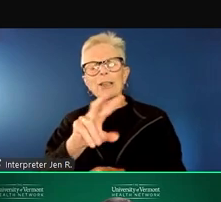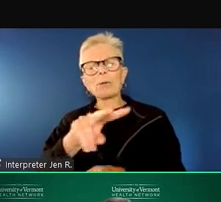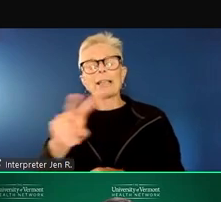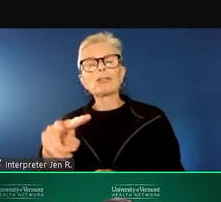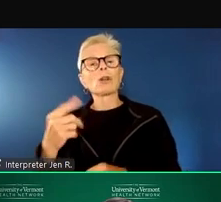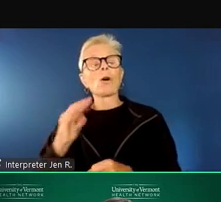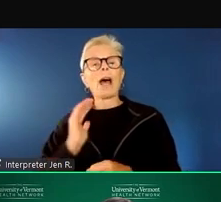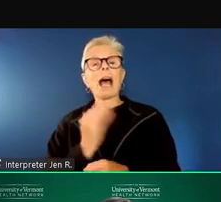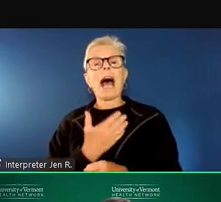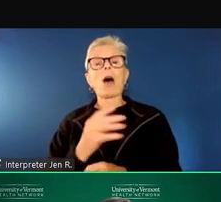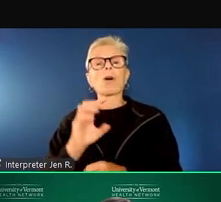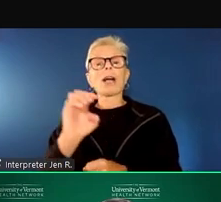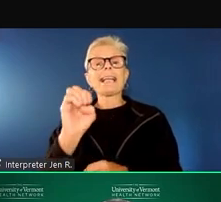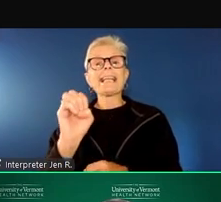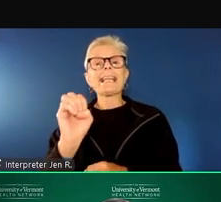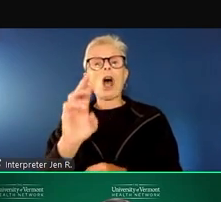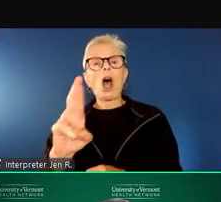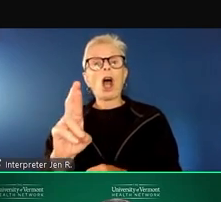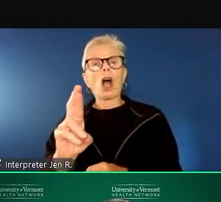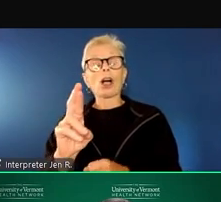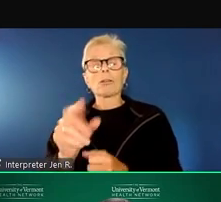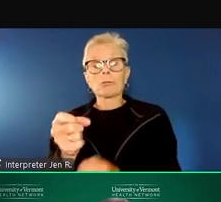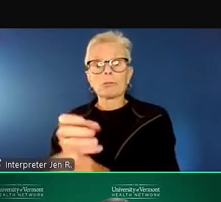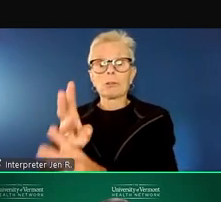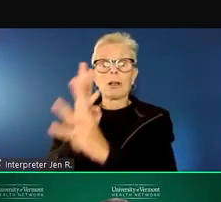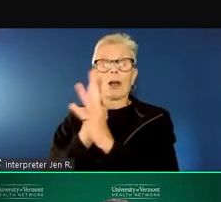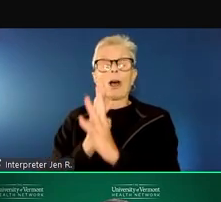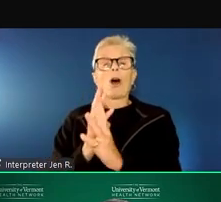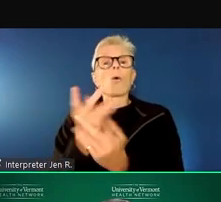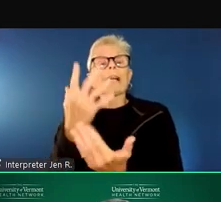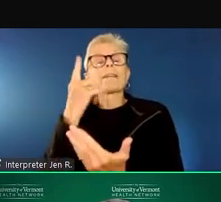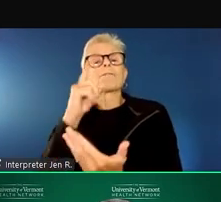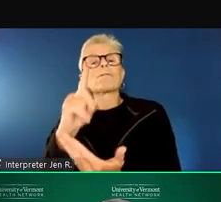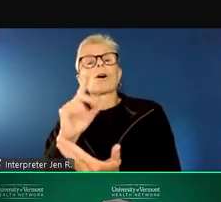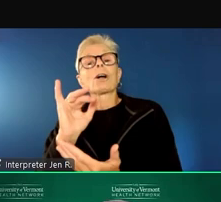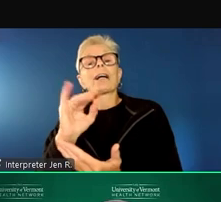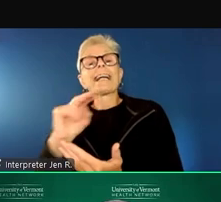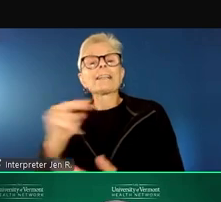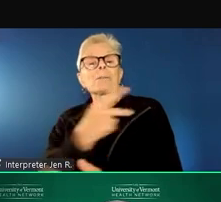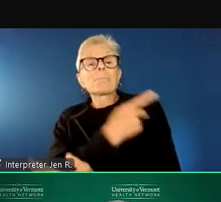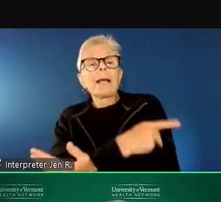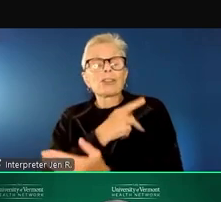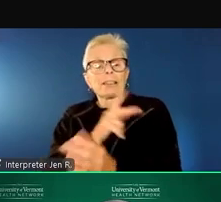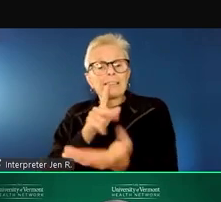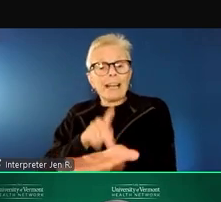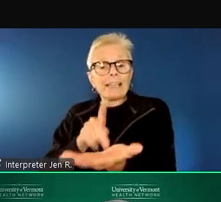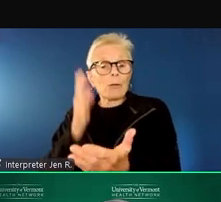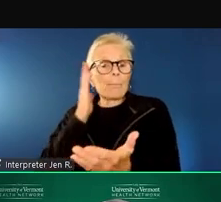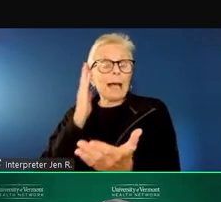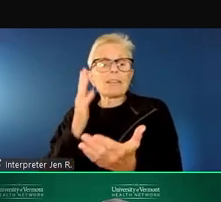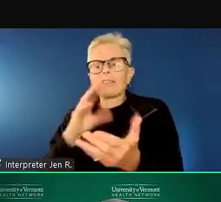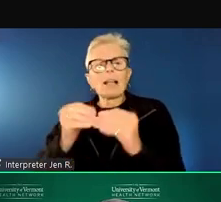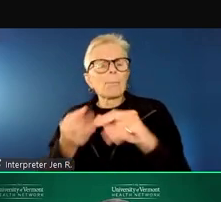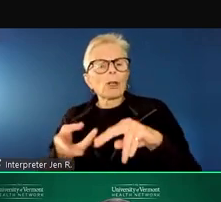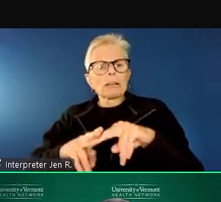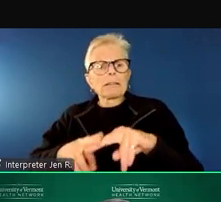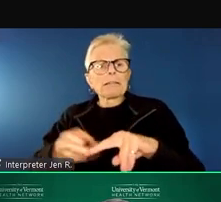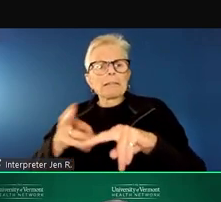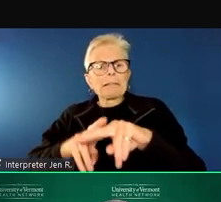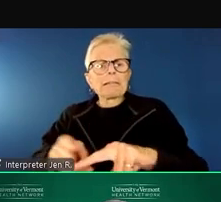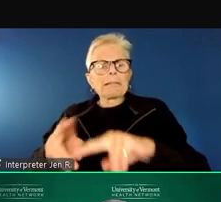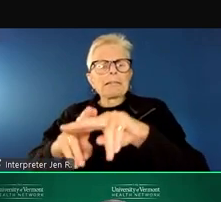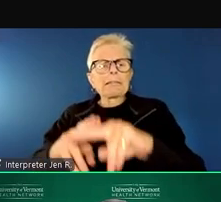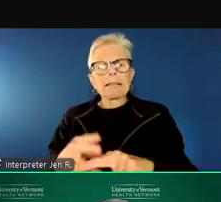department of patients waiting for inpatient psychiatric beds to climb. On average, that summer, we